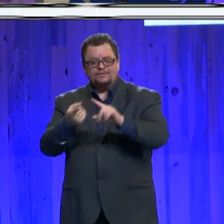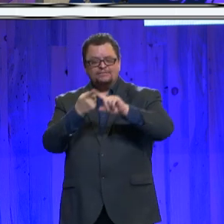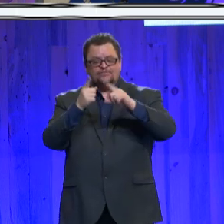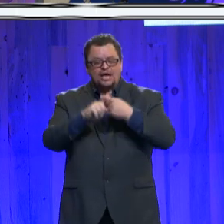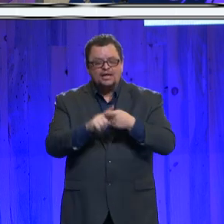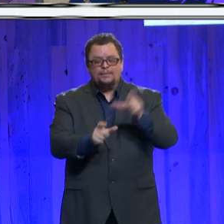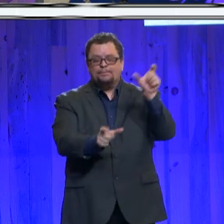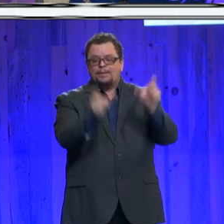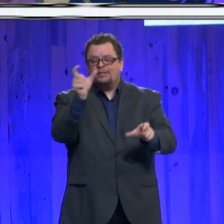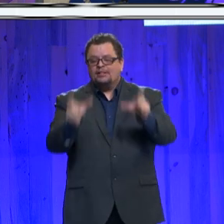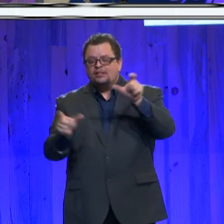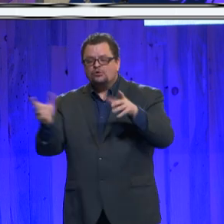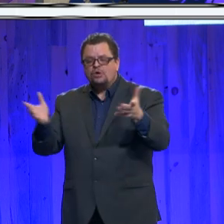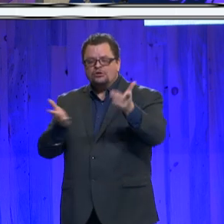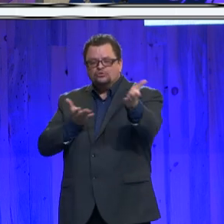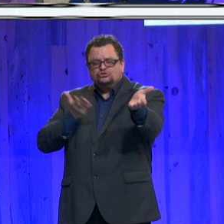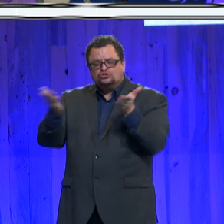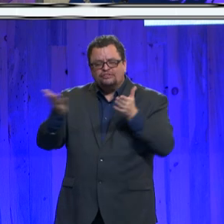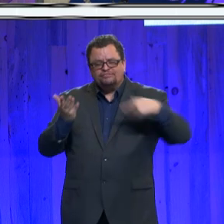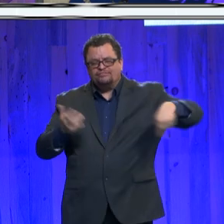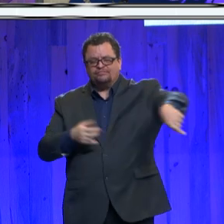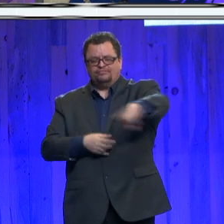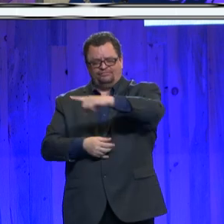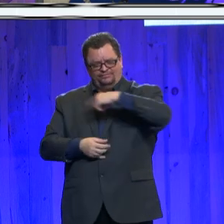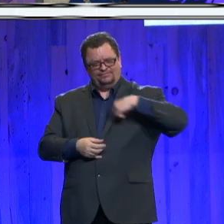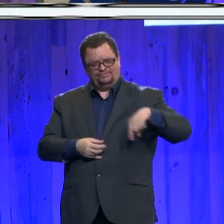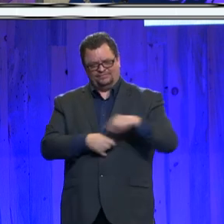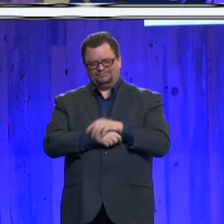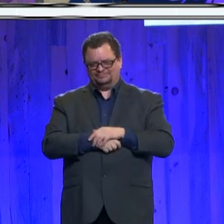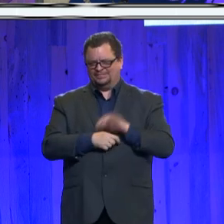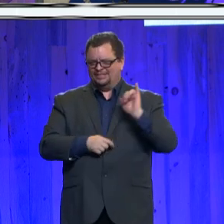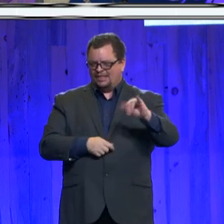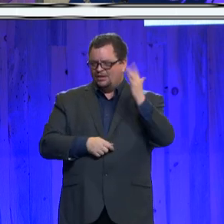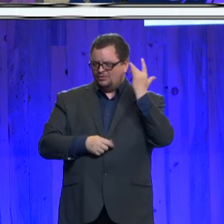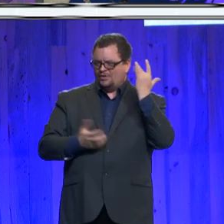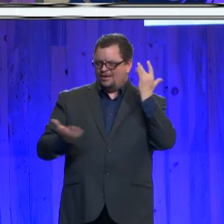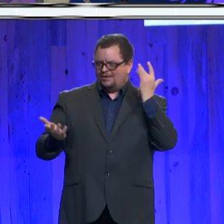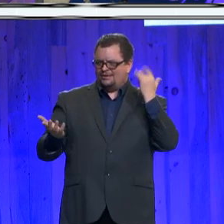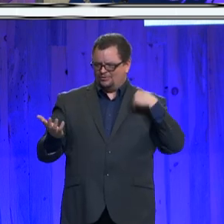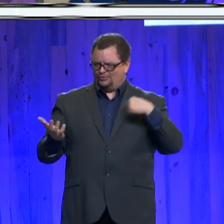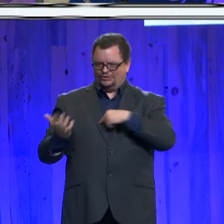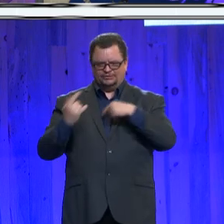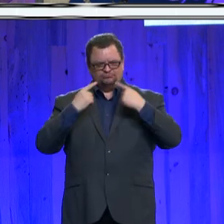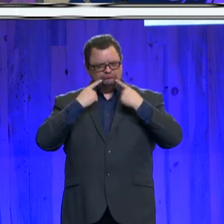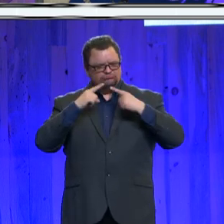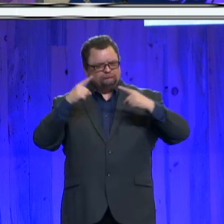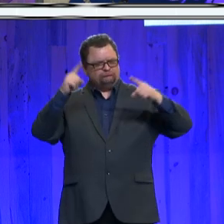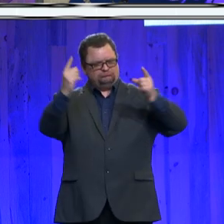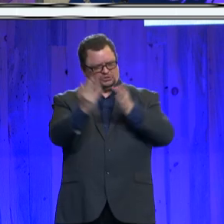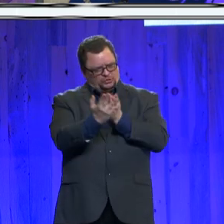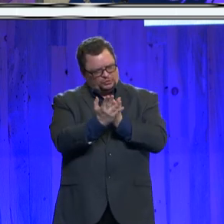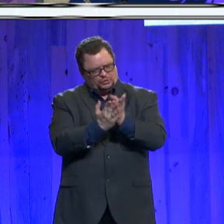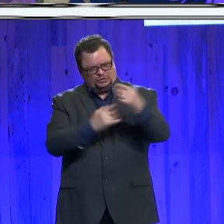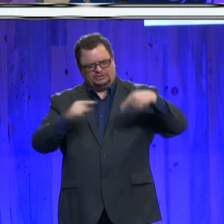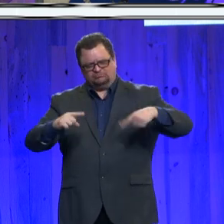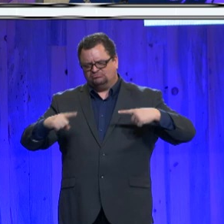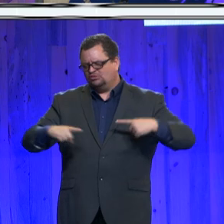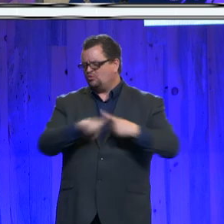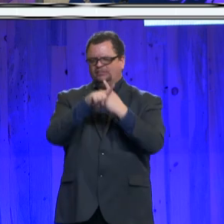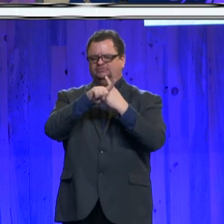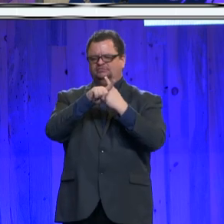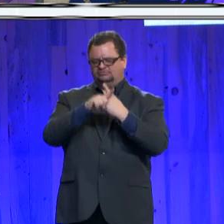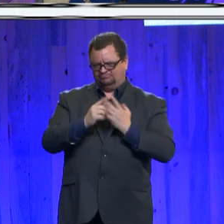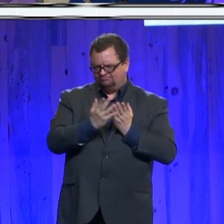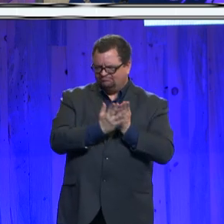And that's why we will make it through this crisis stronger than ever. And we all want essentially the same